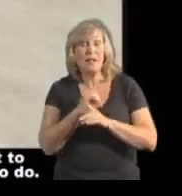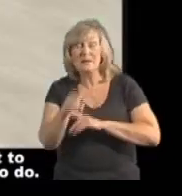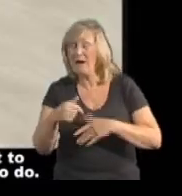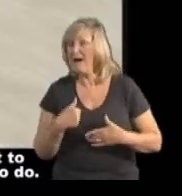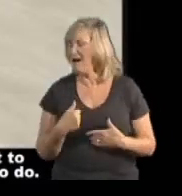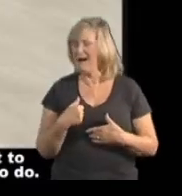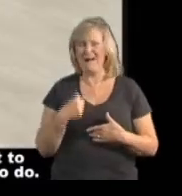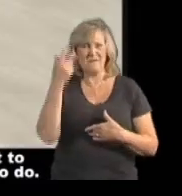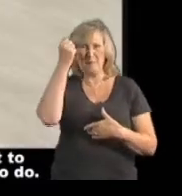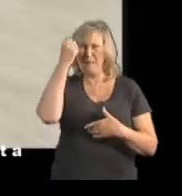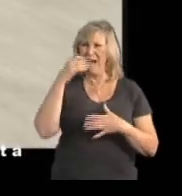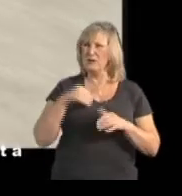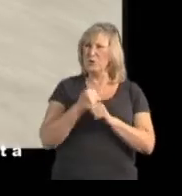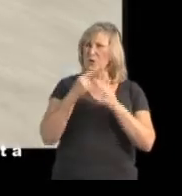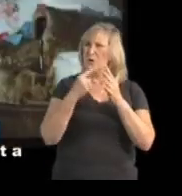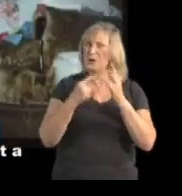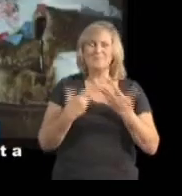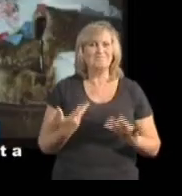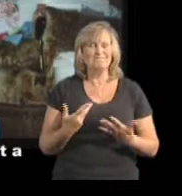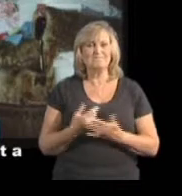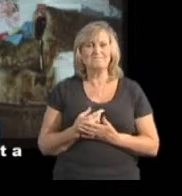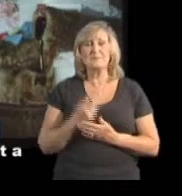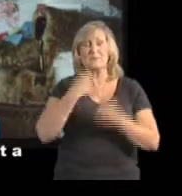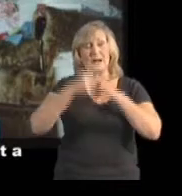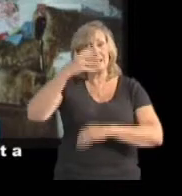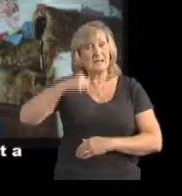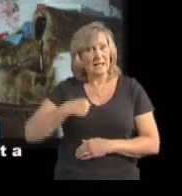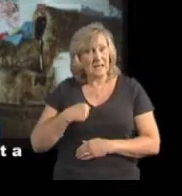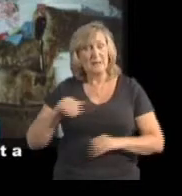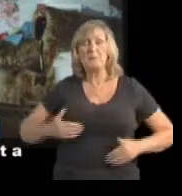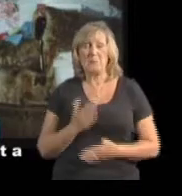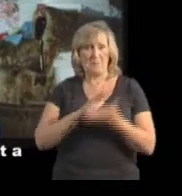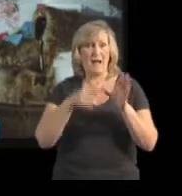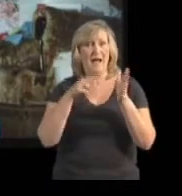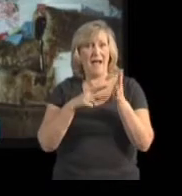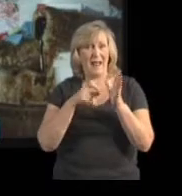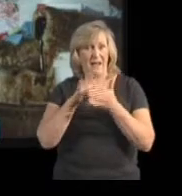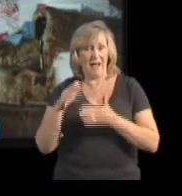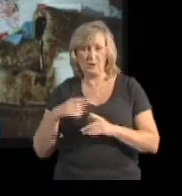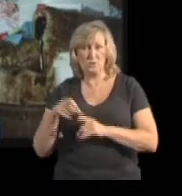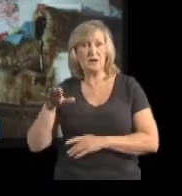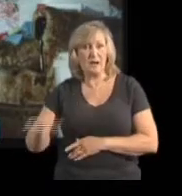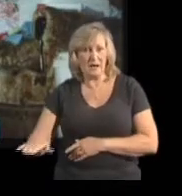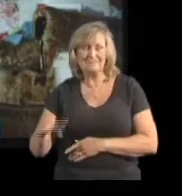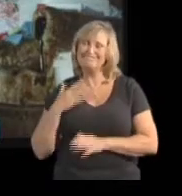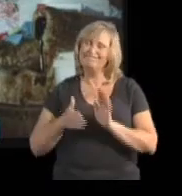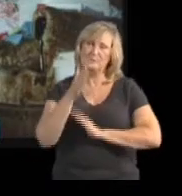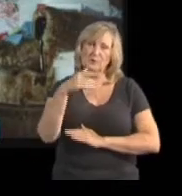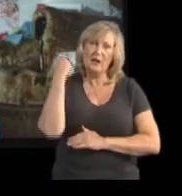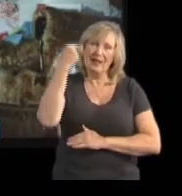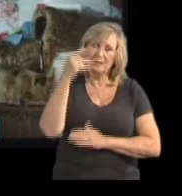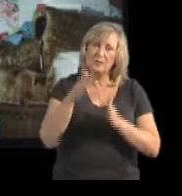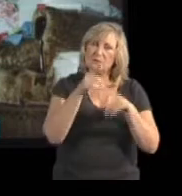meant to do. When I was 19 I had Hannah. I spent a lot of time in hospital. I had to go to London to have a parenting